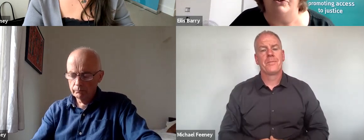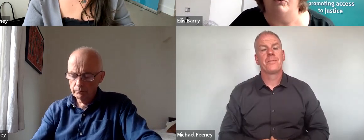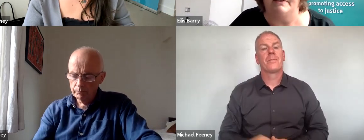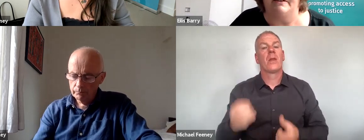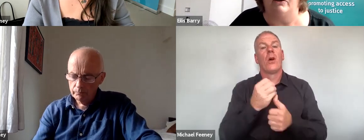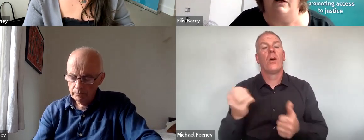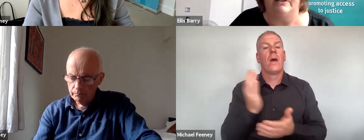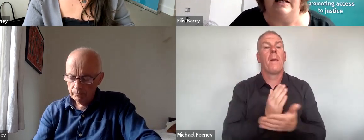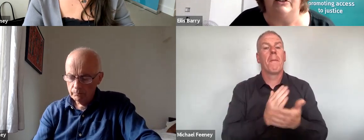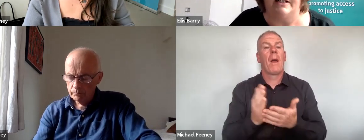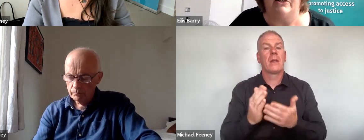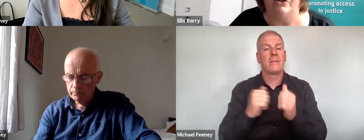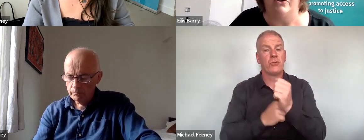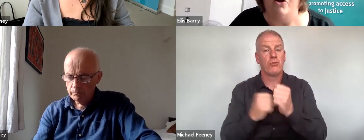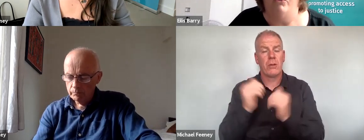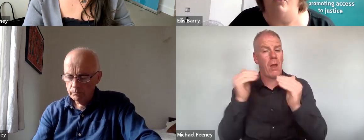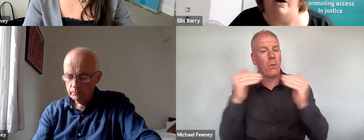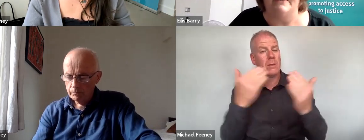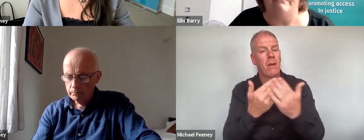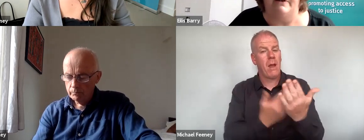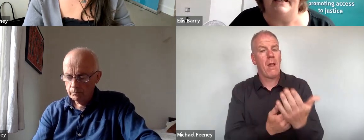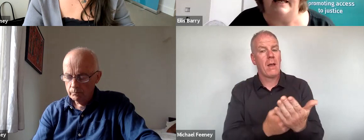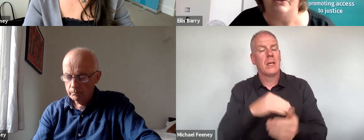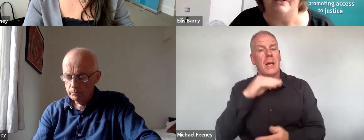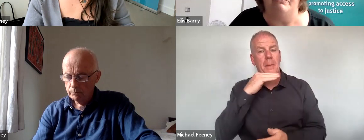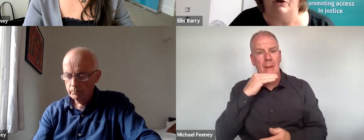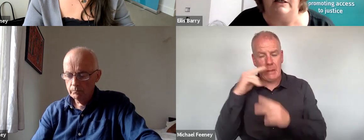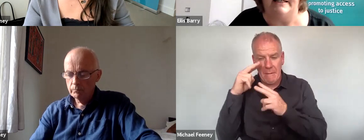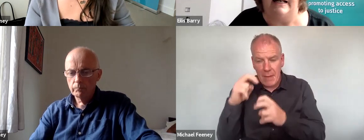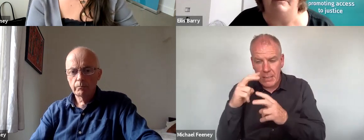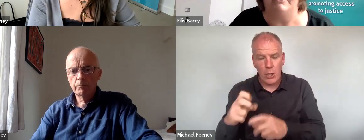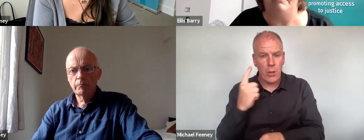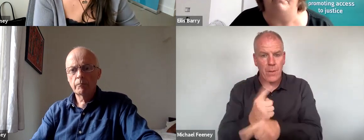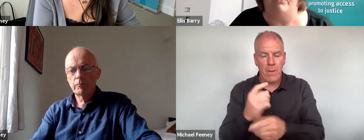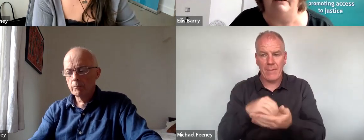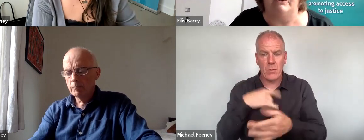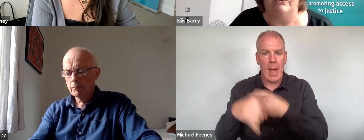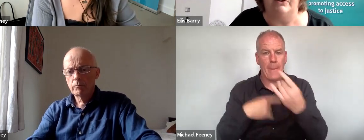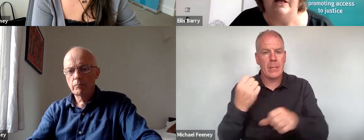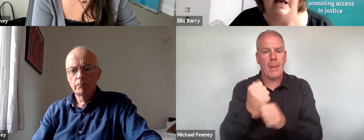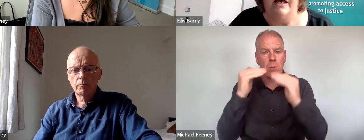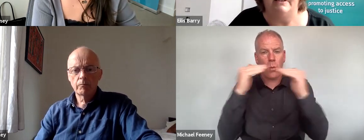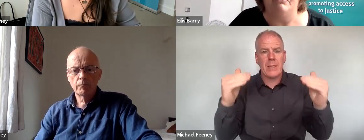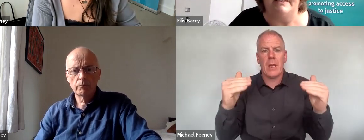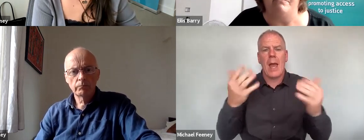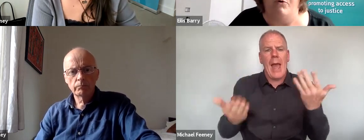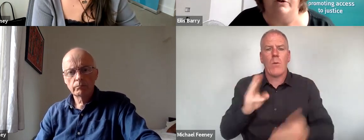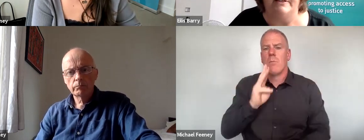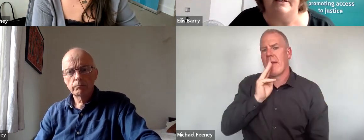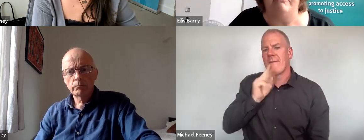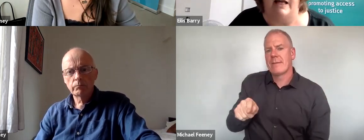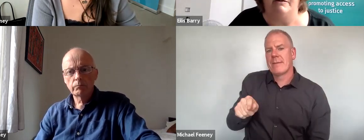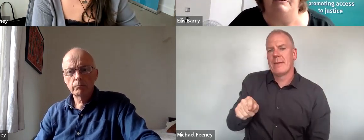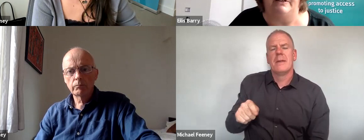infrastructure was that the equality legislation requires investigations of equality claims to be in private. This was an